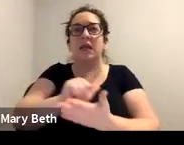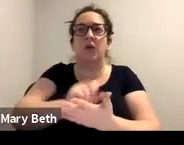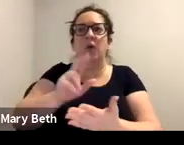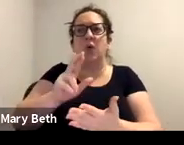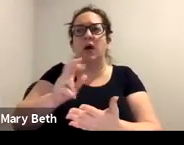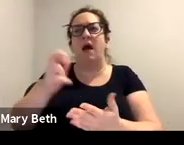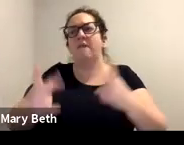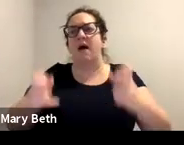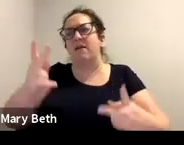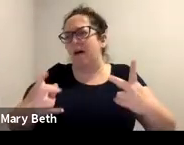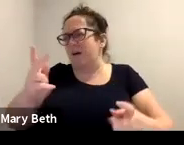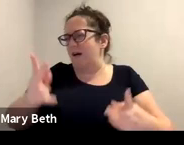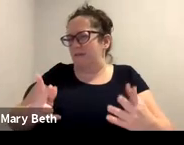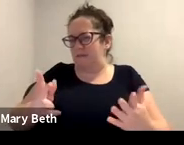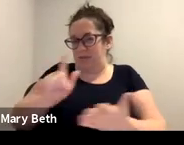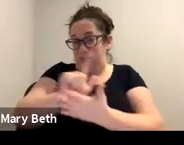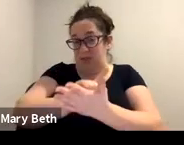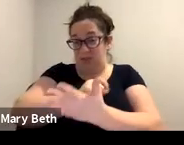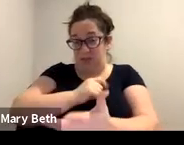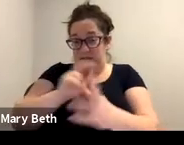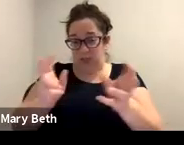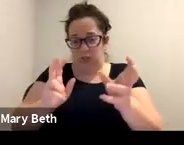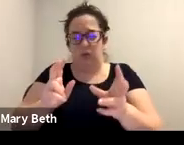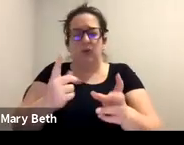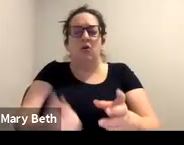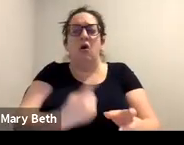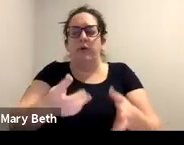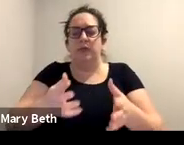there's other ways to advocate and navigate the system.